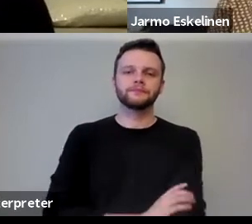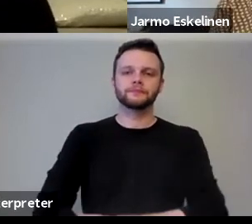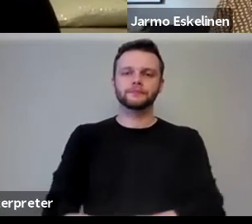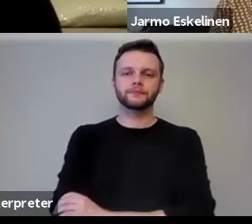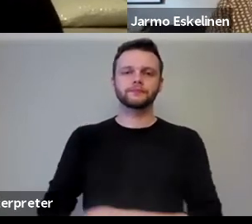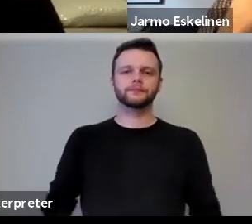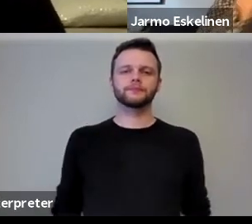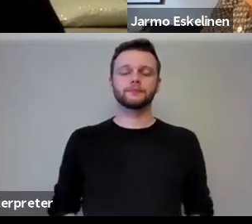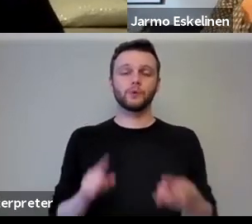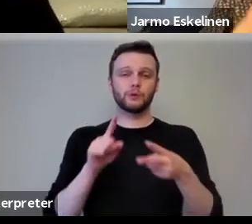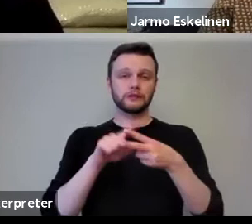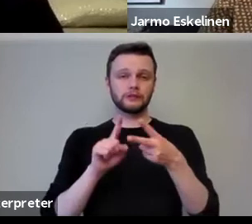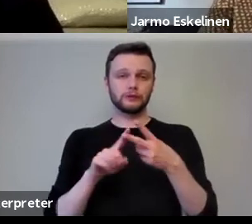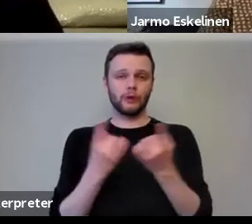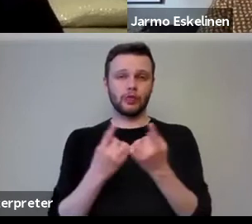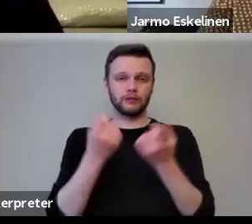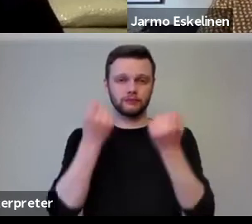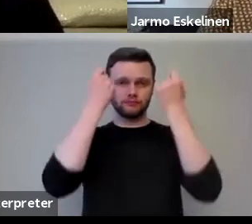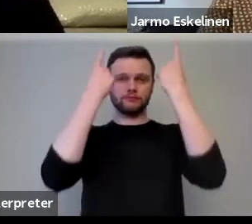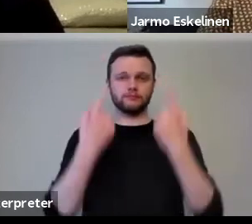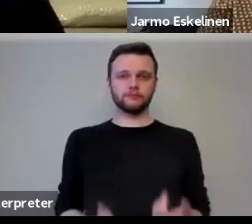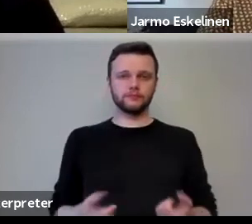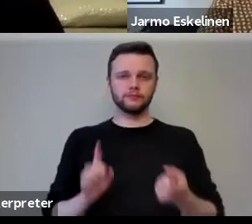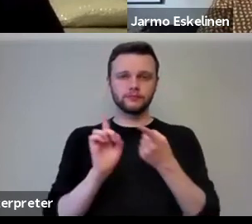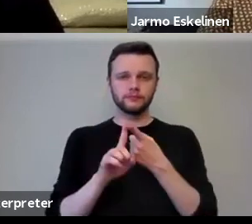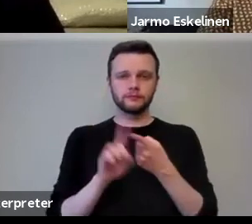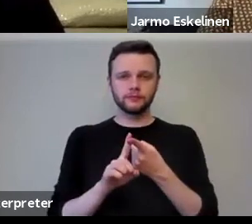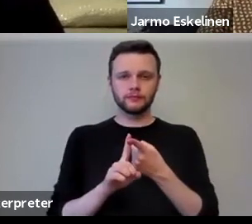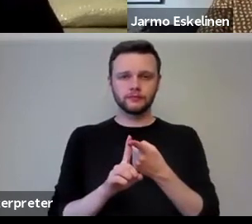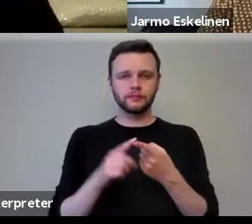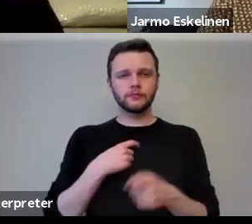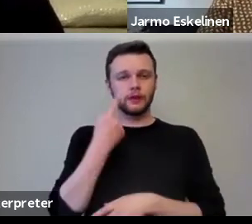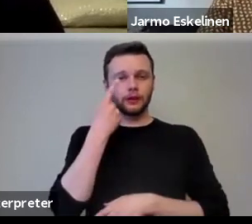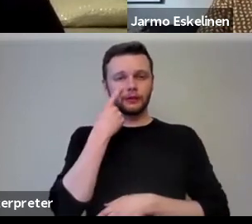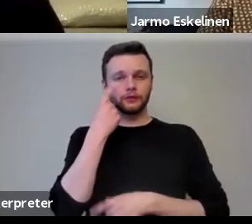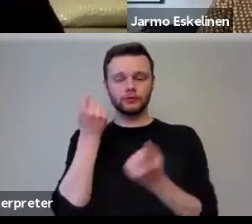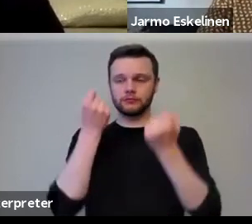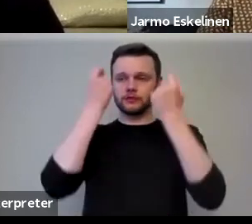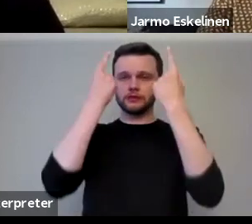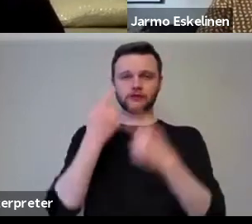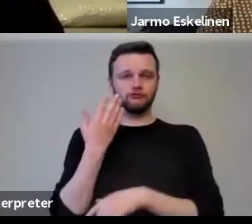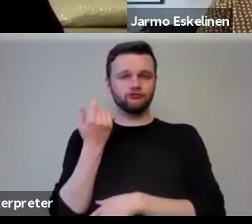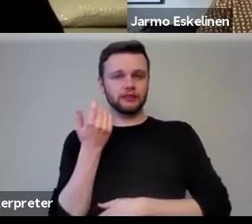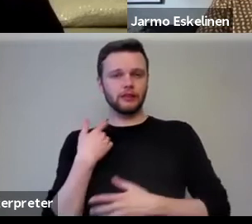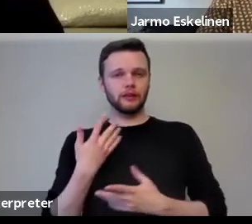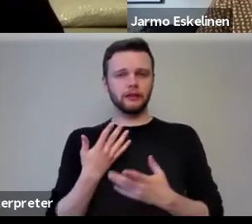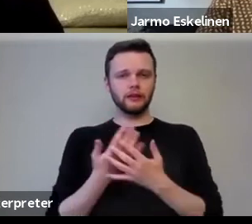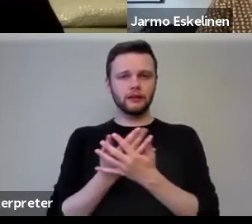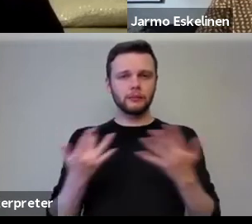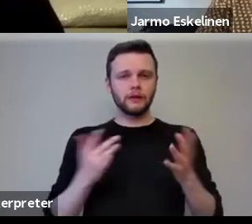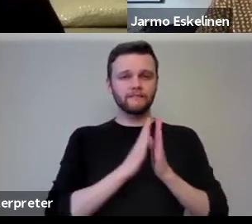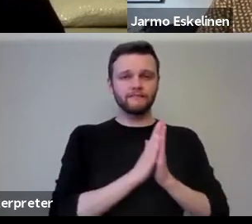I'd say two things, uh, come to mind straight away. Um, I saw an initiative very recently whereby a number of faith